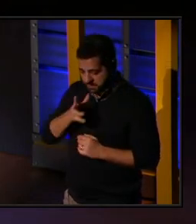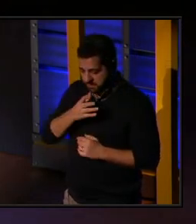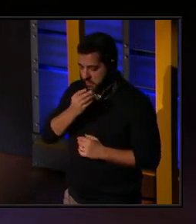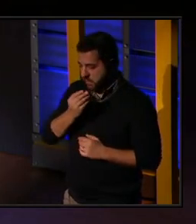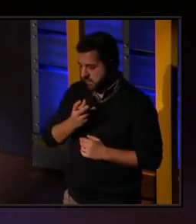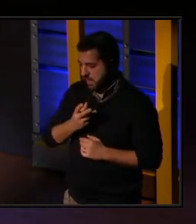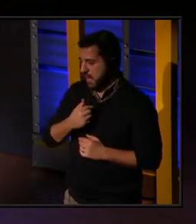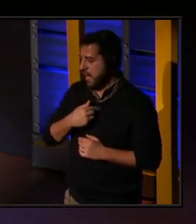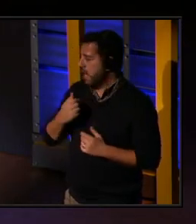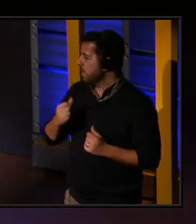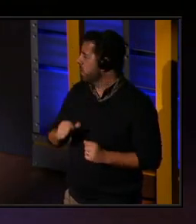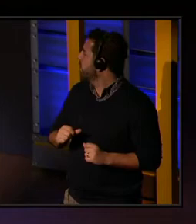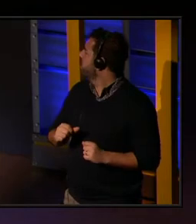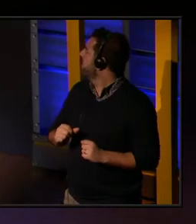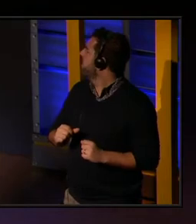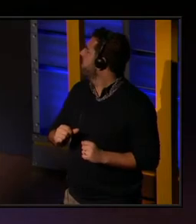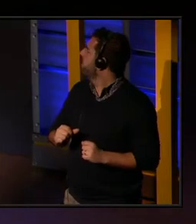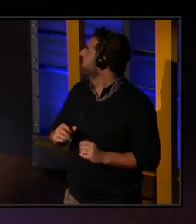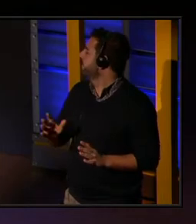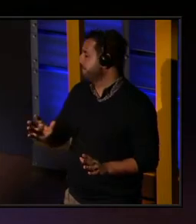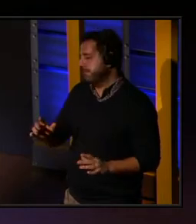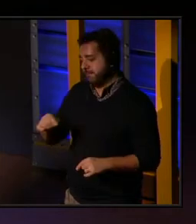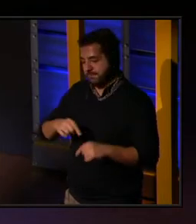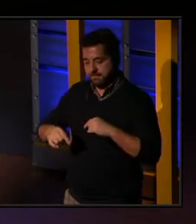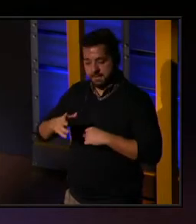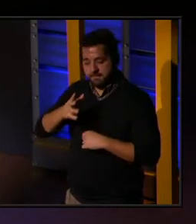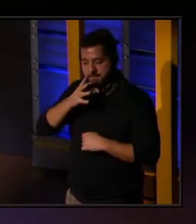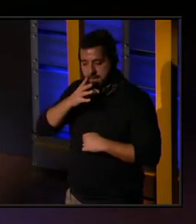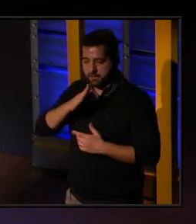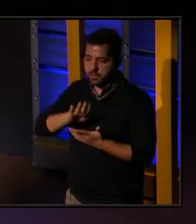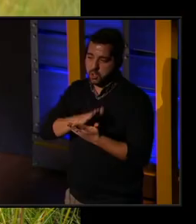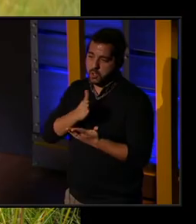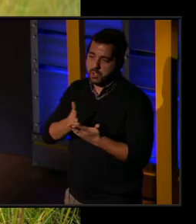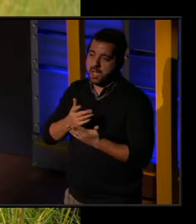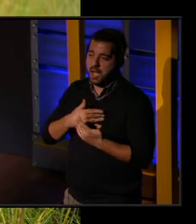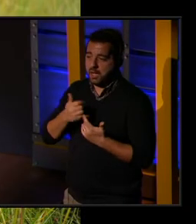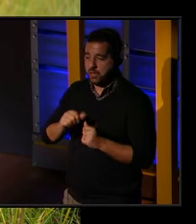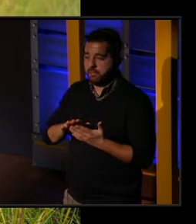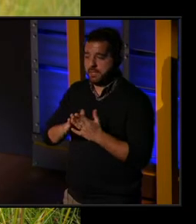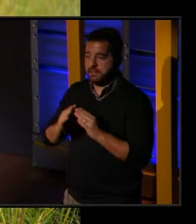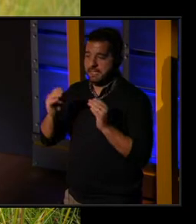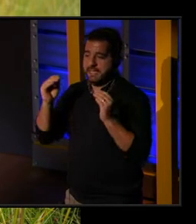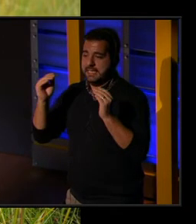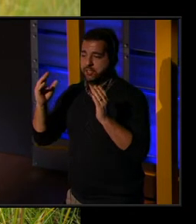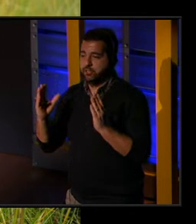my mother was a cook in the home, and I could be a teacher.